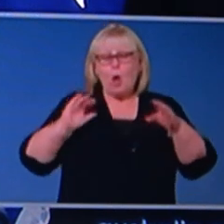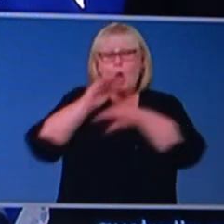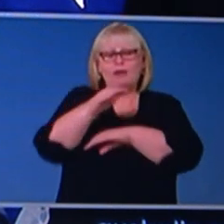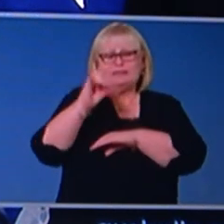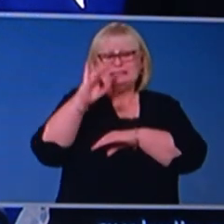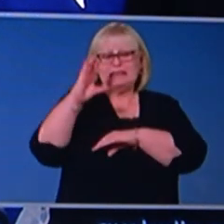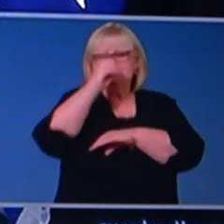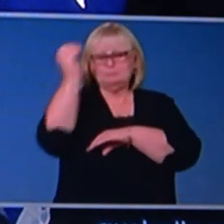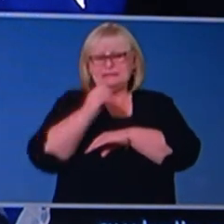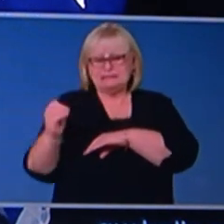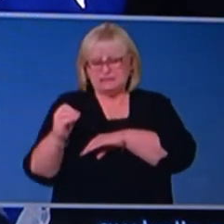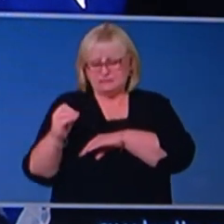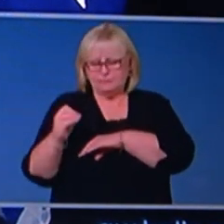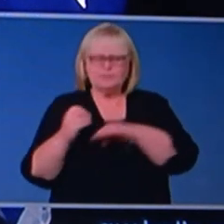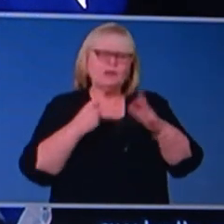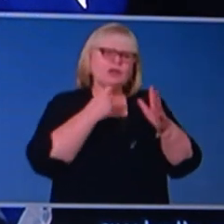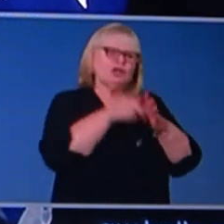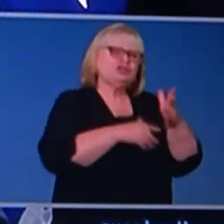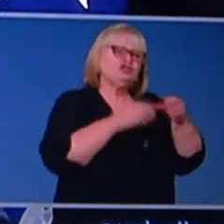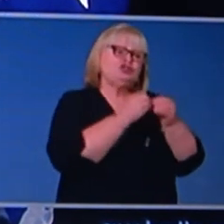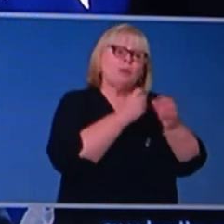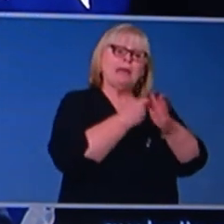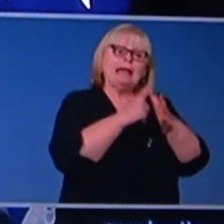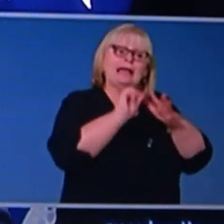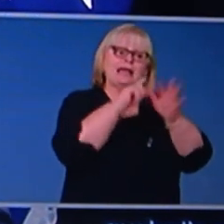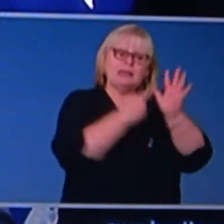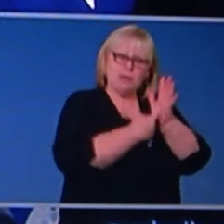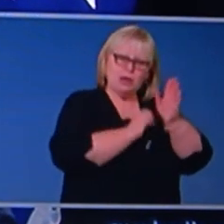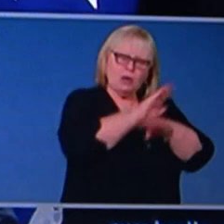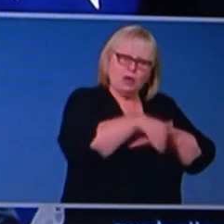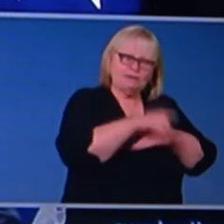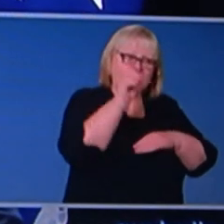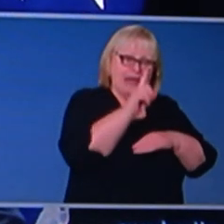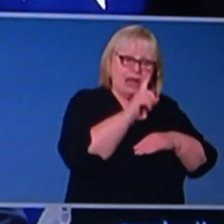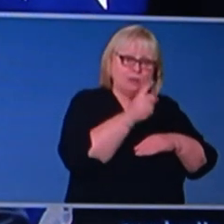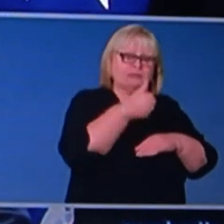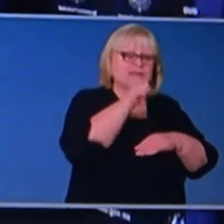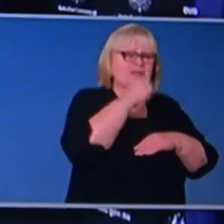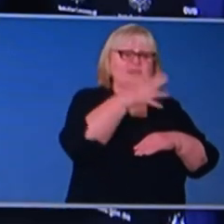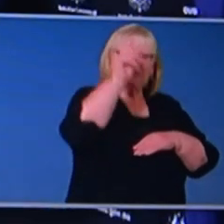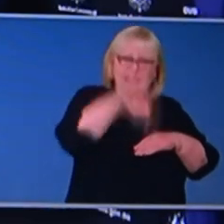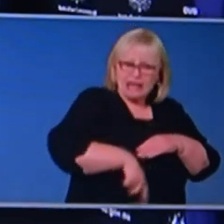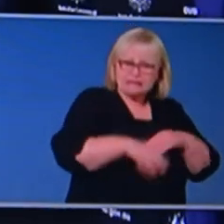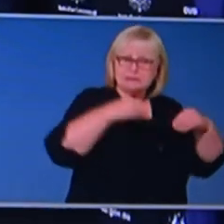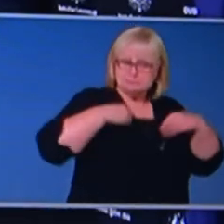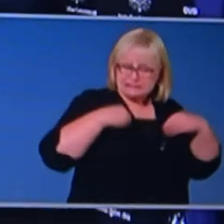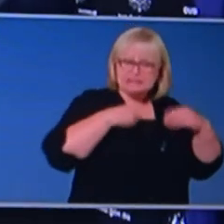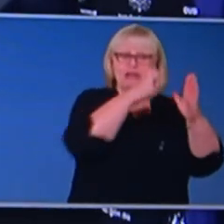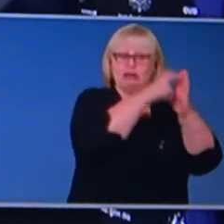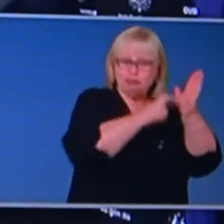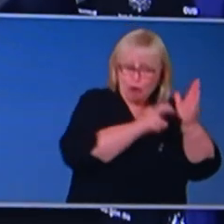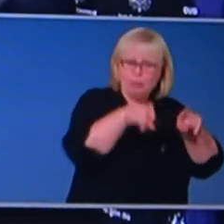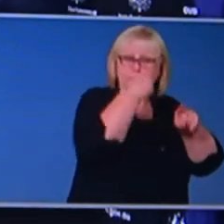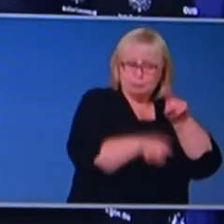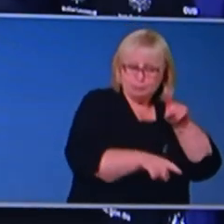JobKeeper registrations are now over 650,000 businesses. Over 950